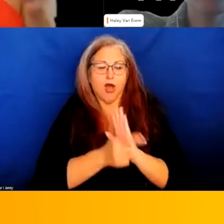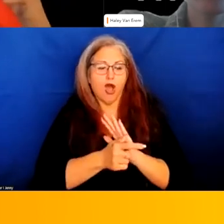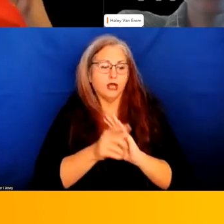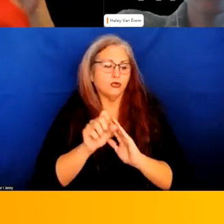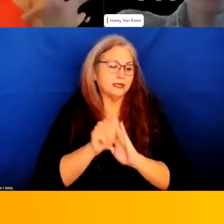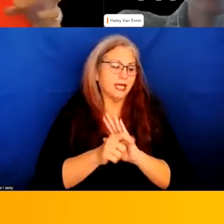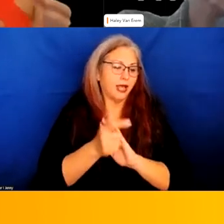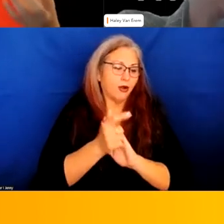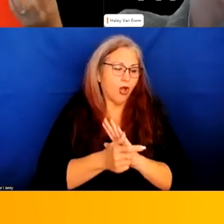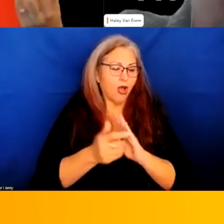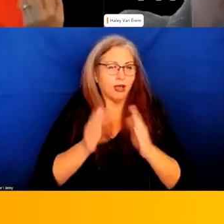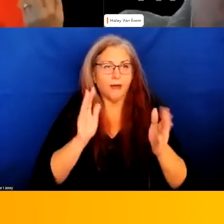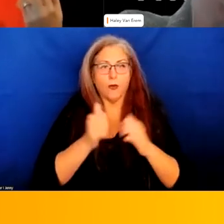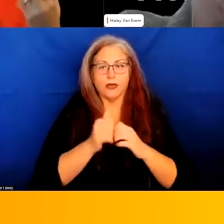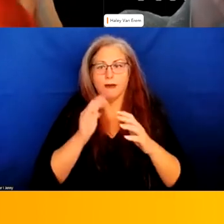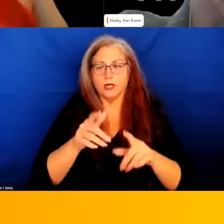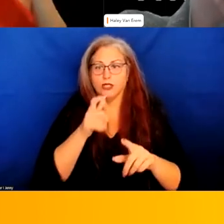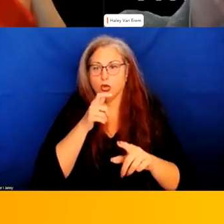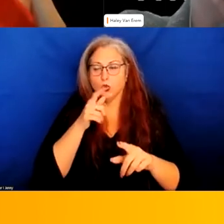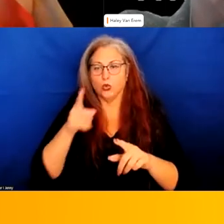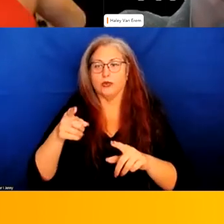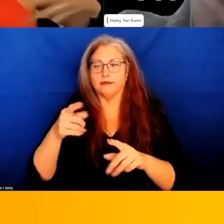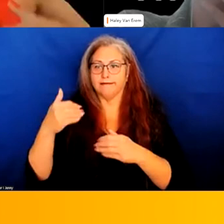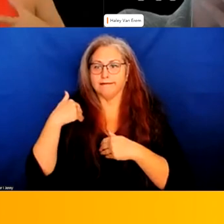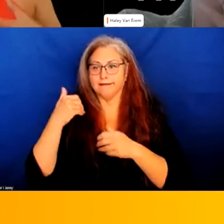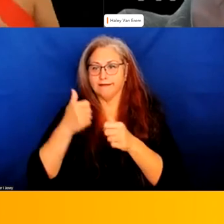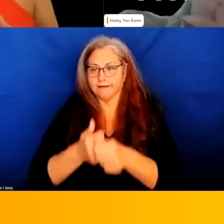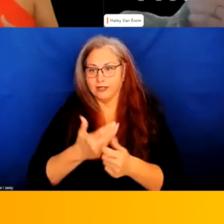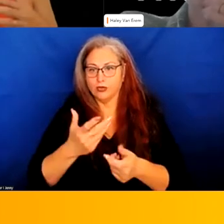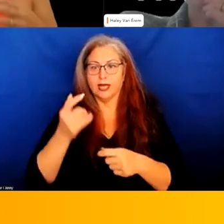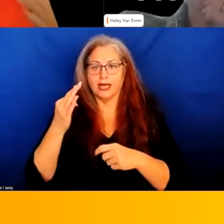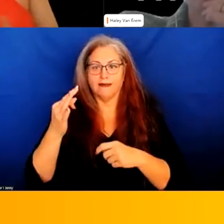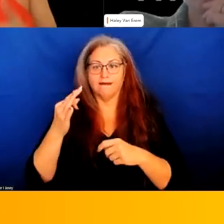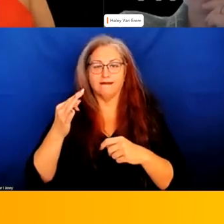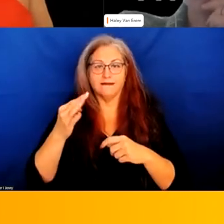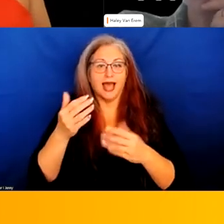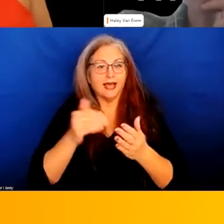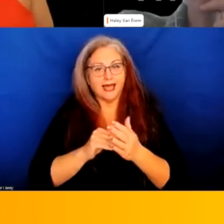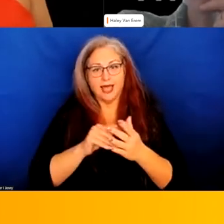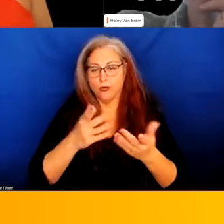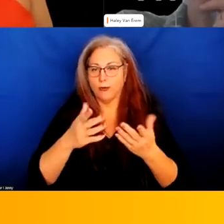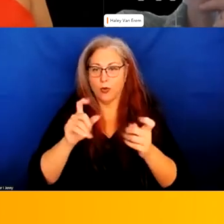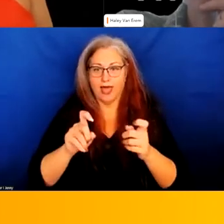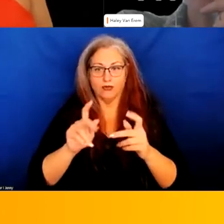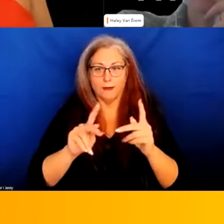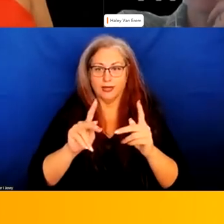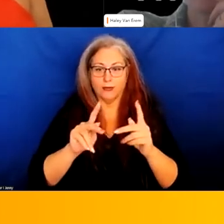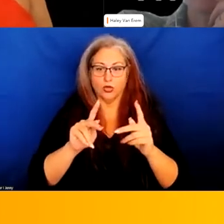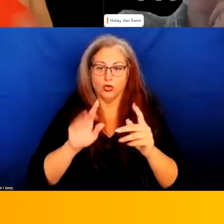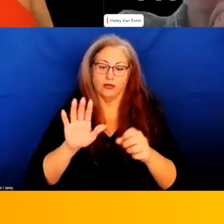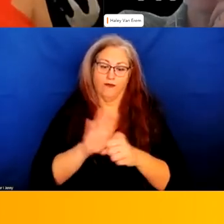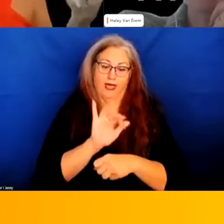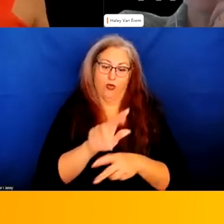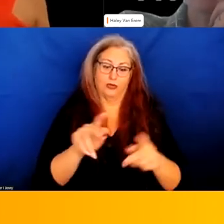state law versus someone who's beholden and yeah if you have again then you may have people filling those positions who